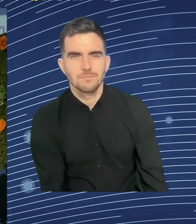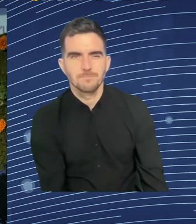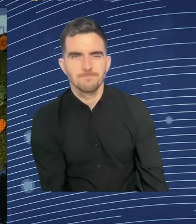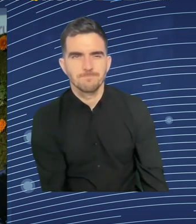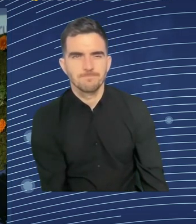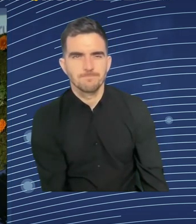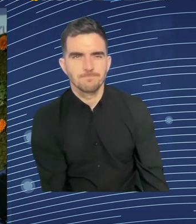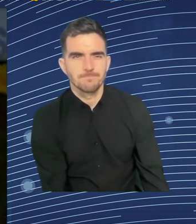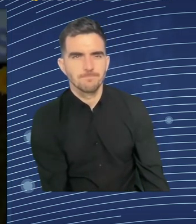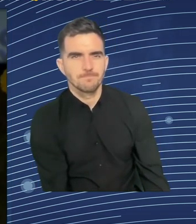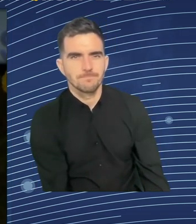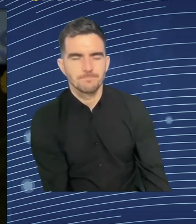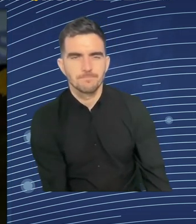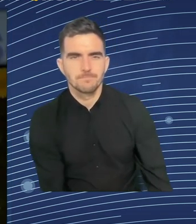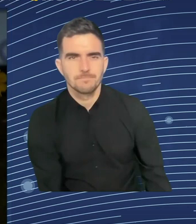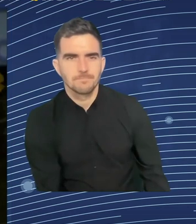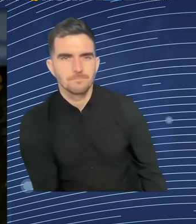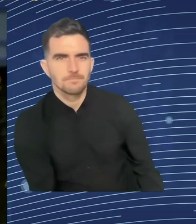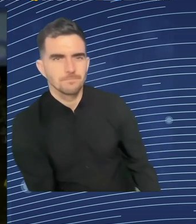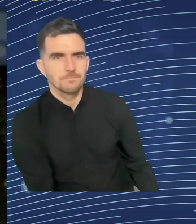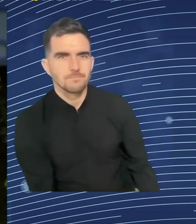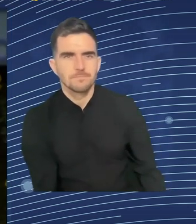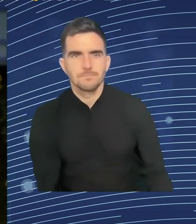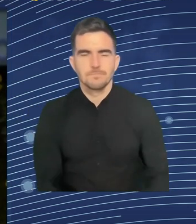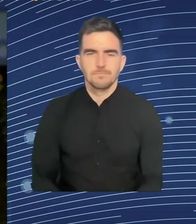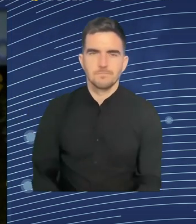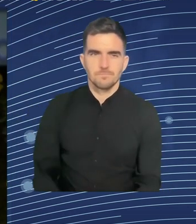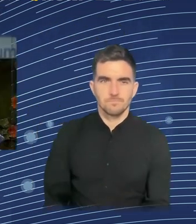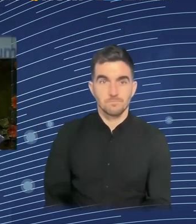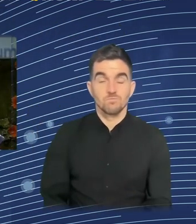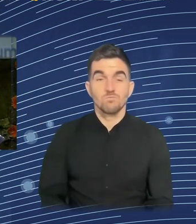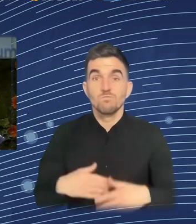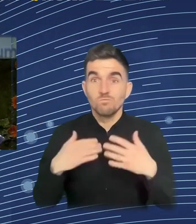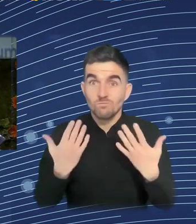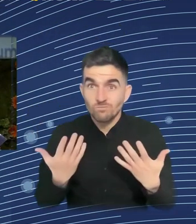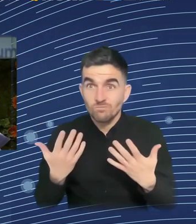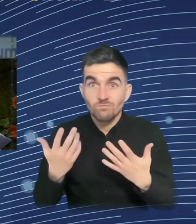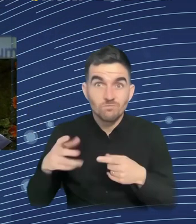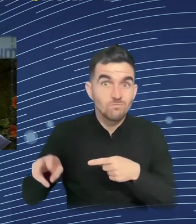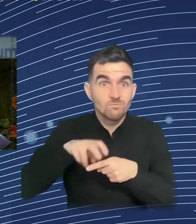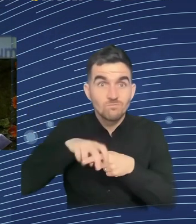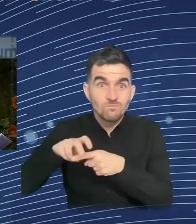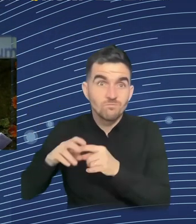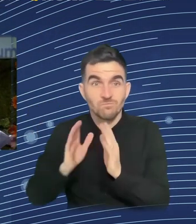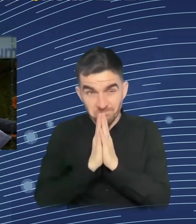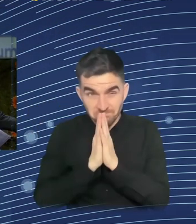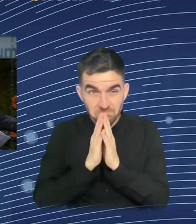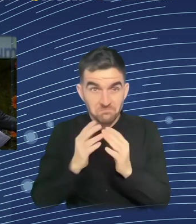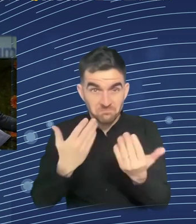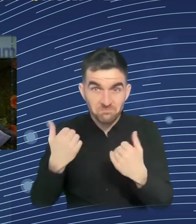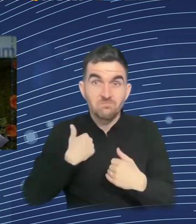so, please join us on Slido by scanning the QR code that is in front of you. please